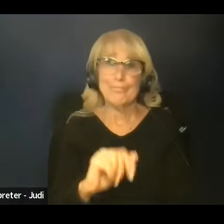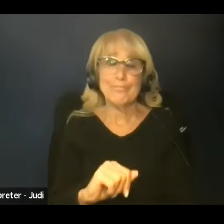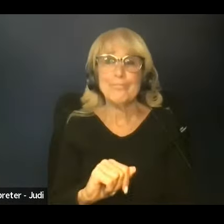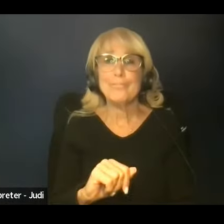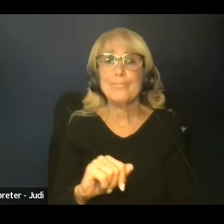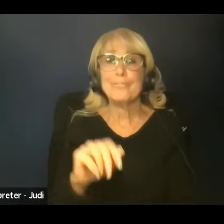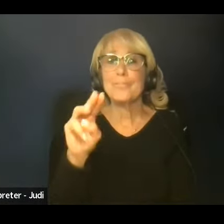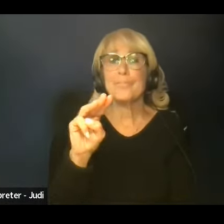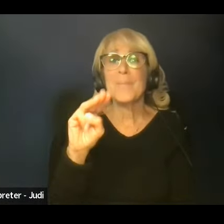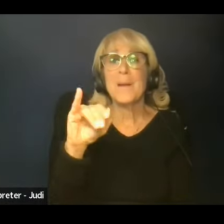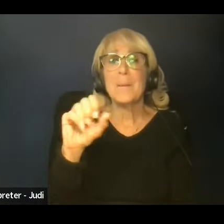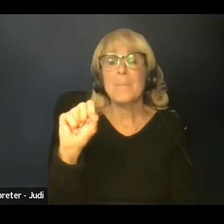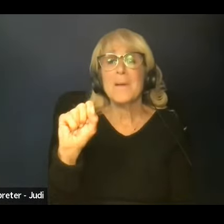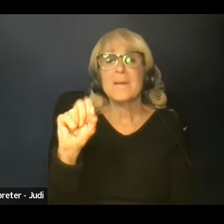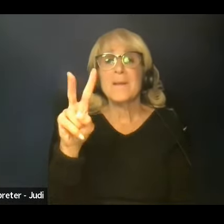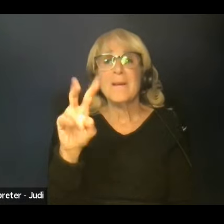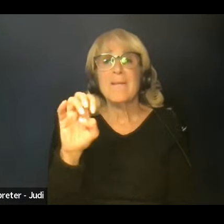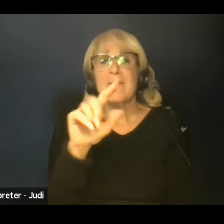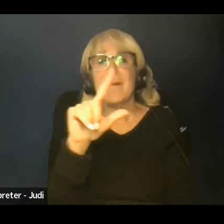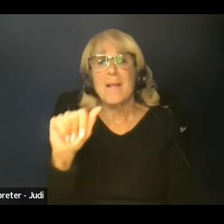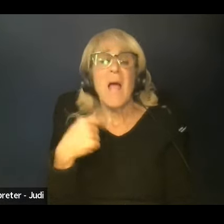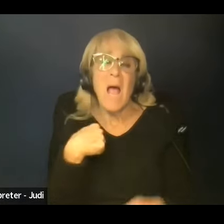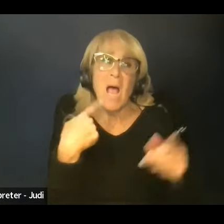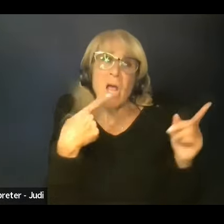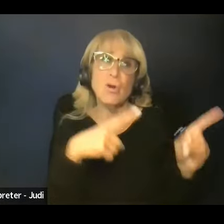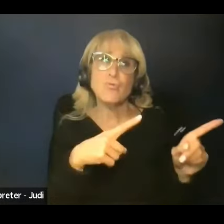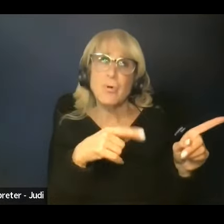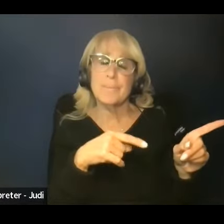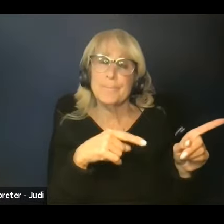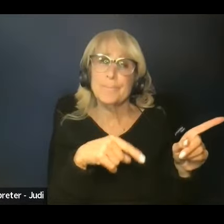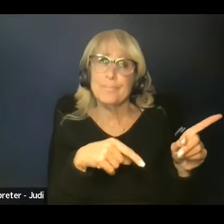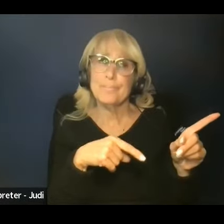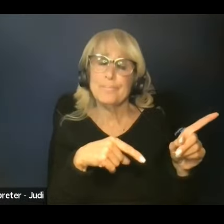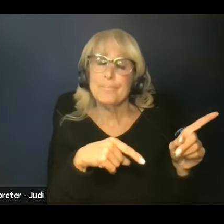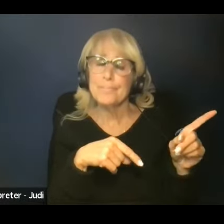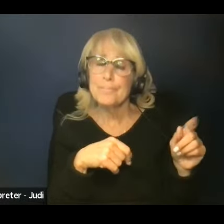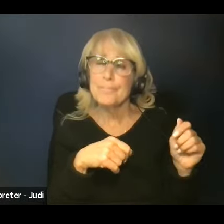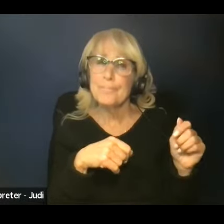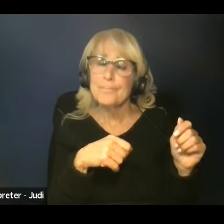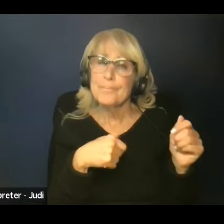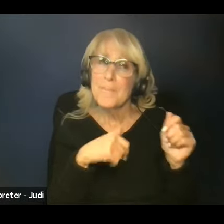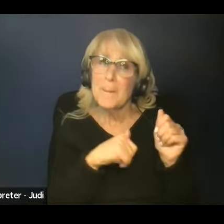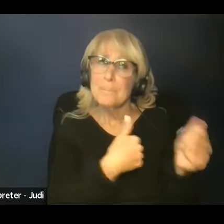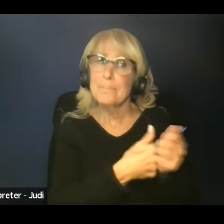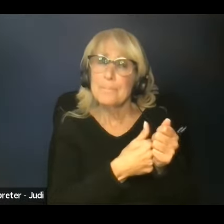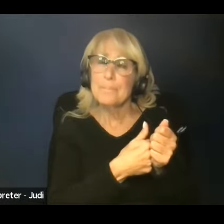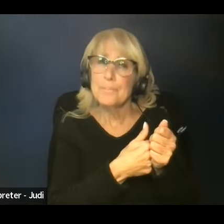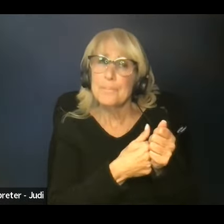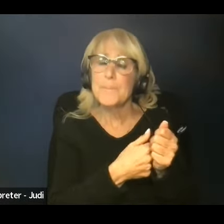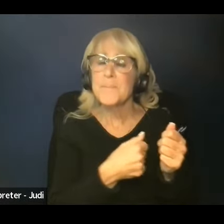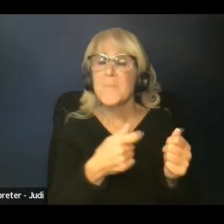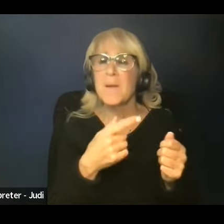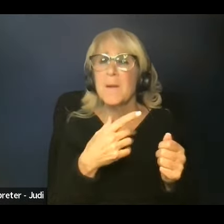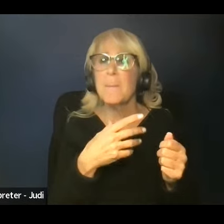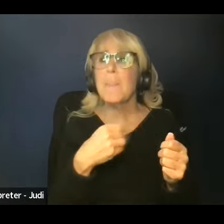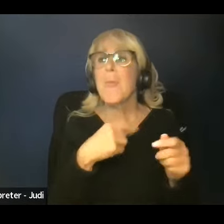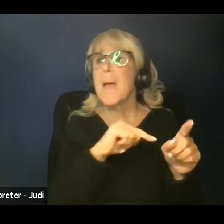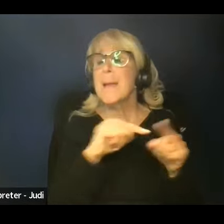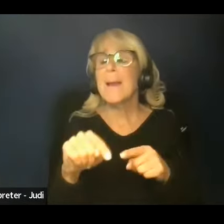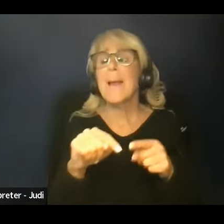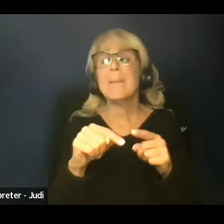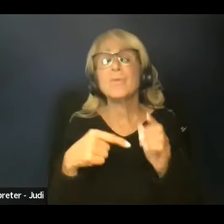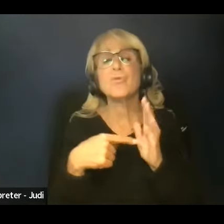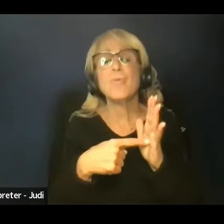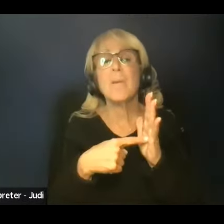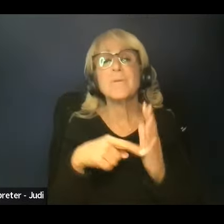think, you know, piggybacking with that, um, same, you know, I believe that I came to represent South Texas because